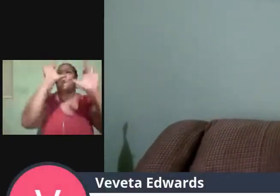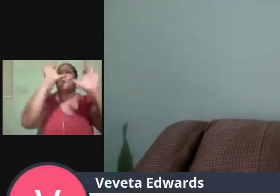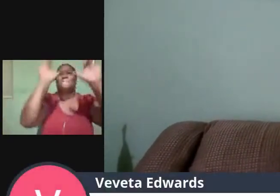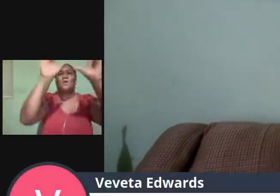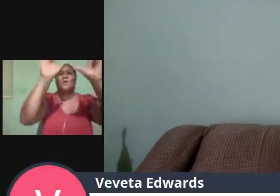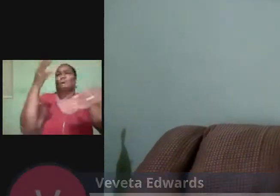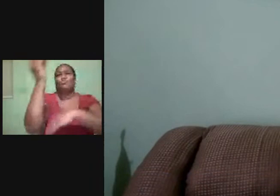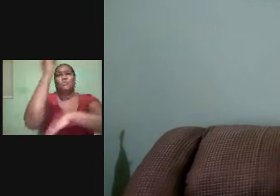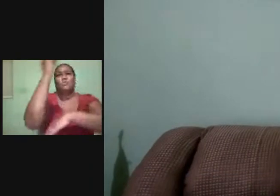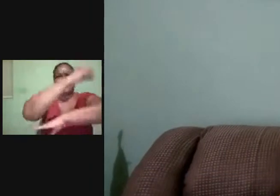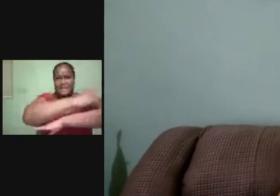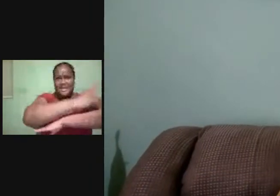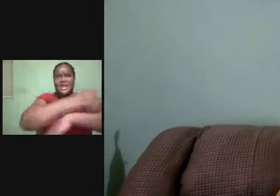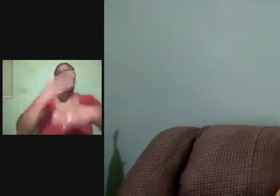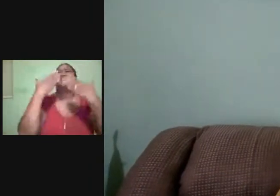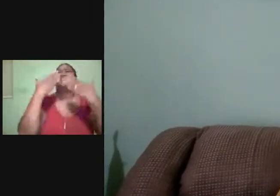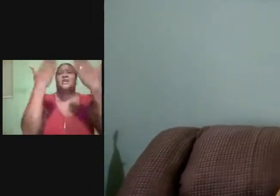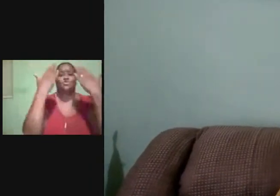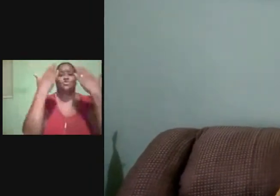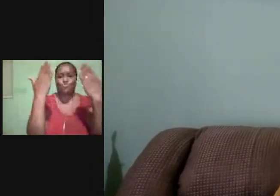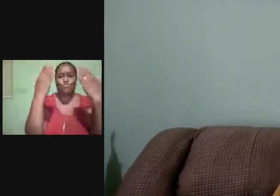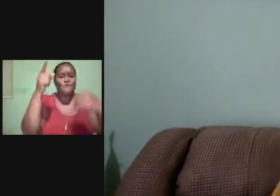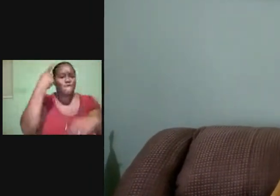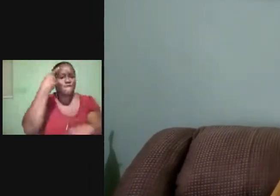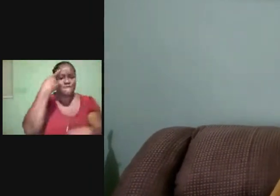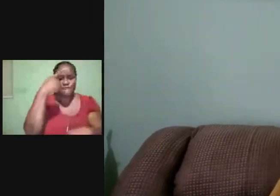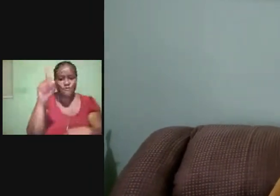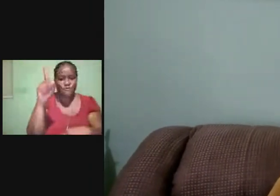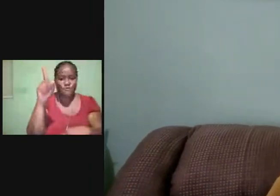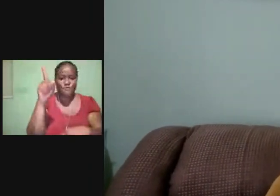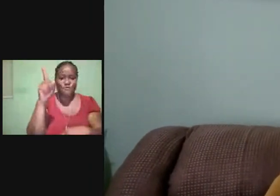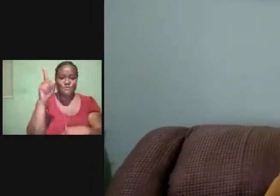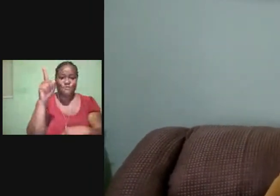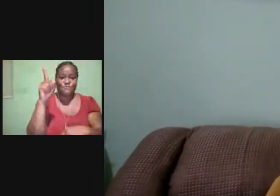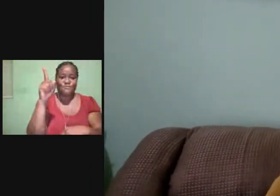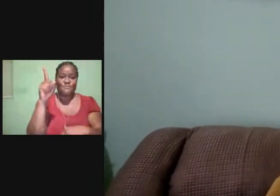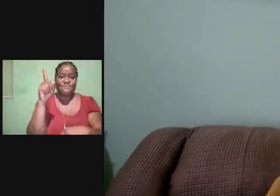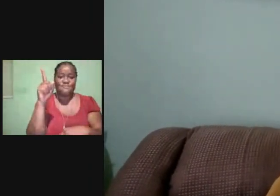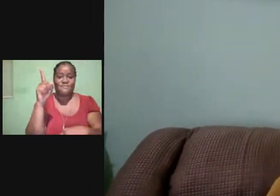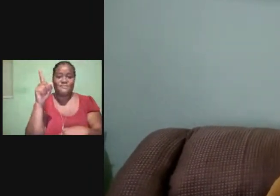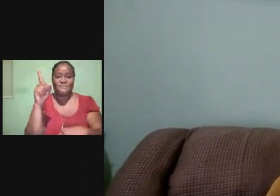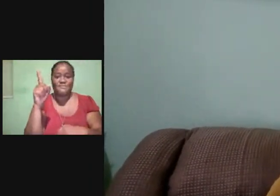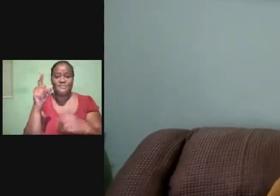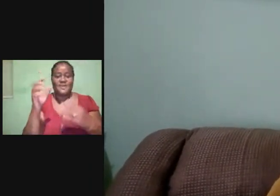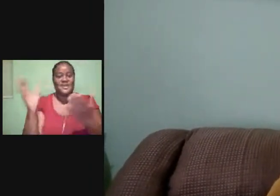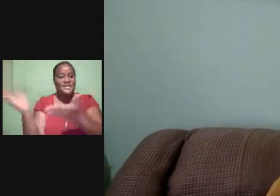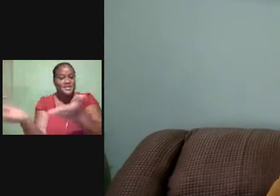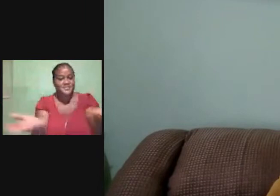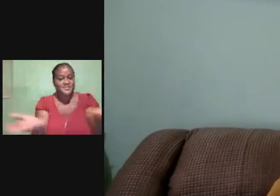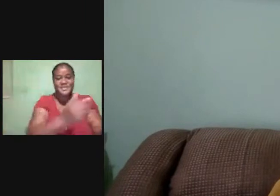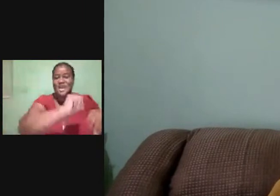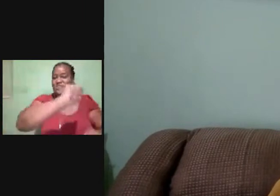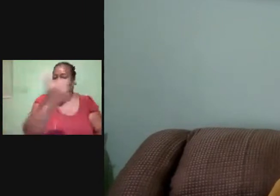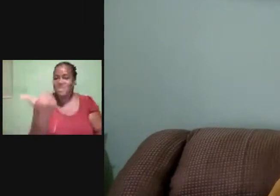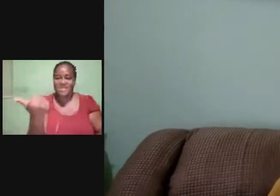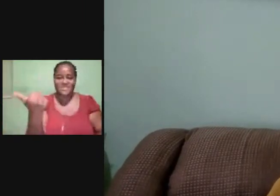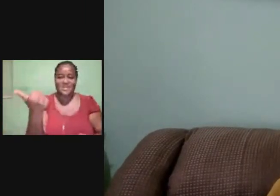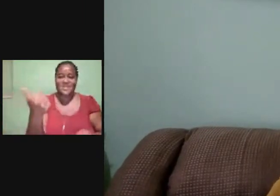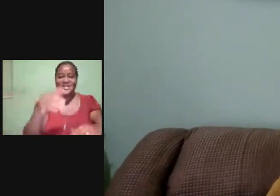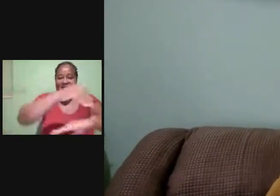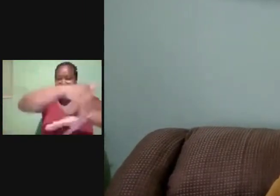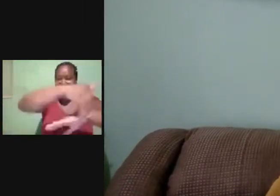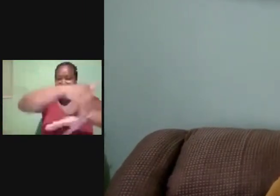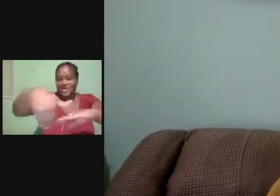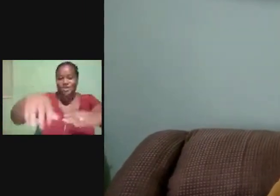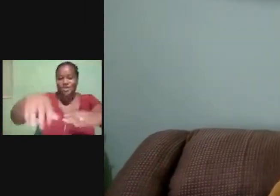day. Thank you for bringing us to another night of the spirit